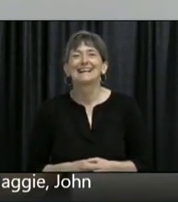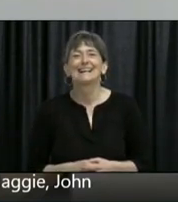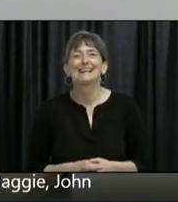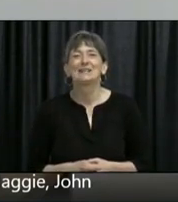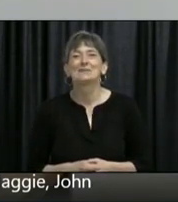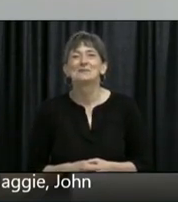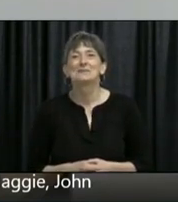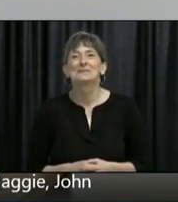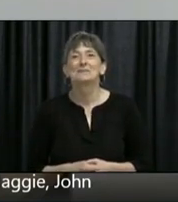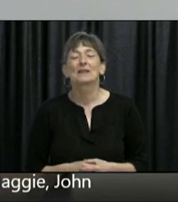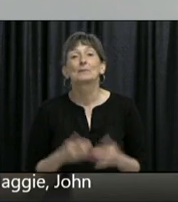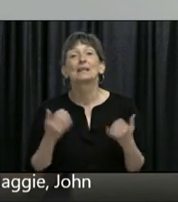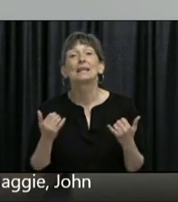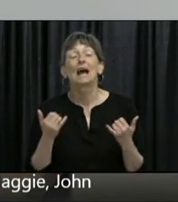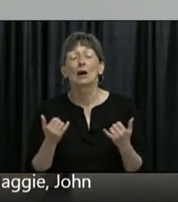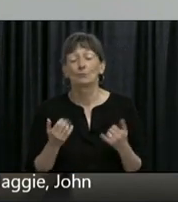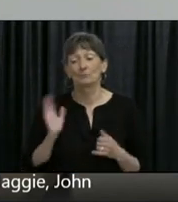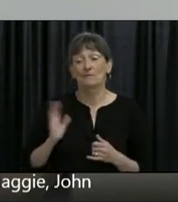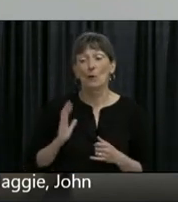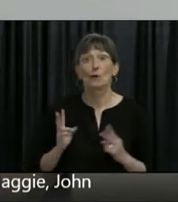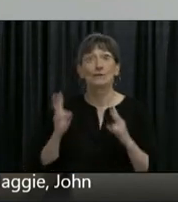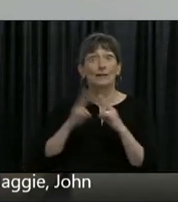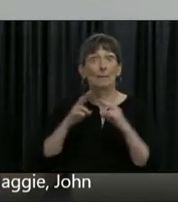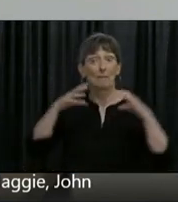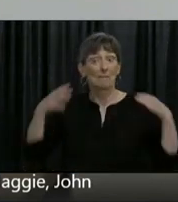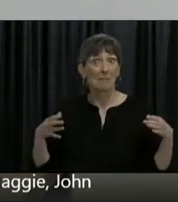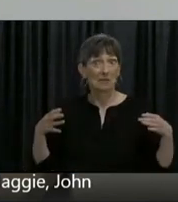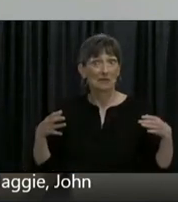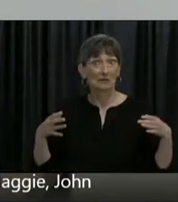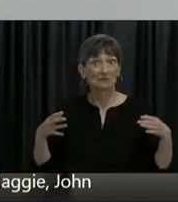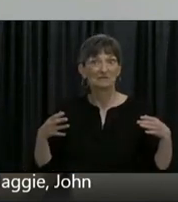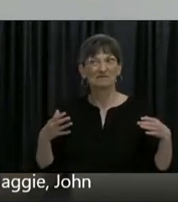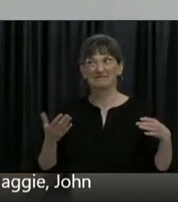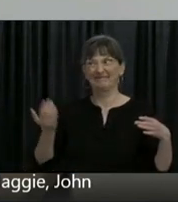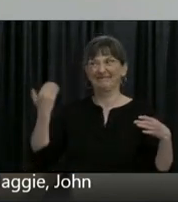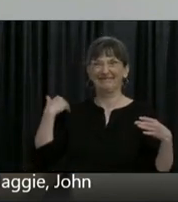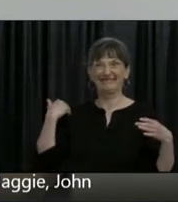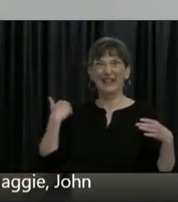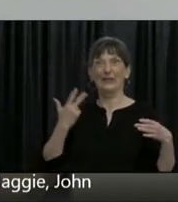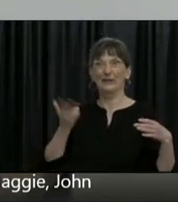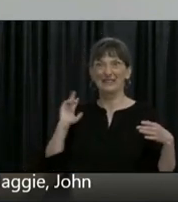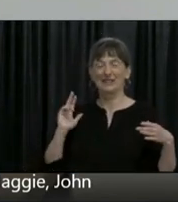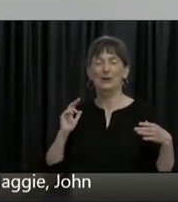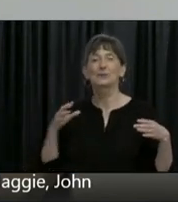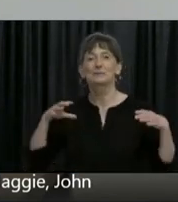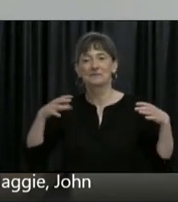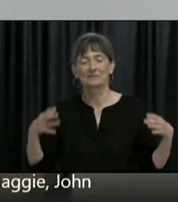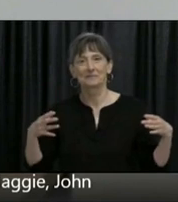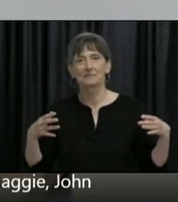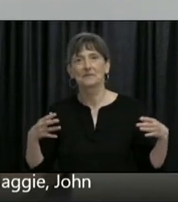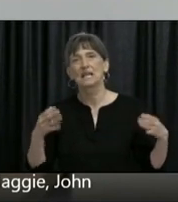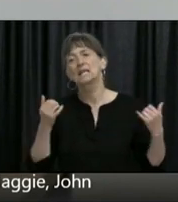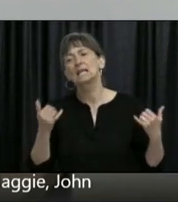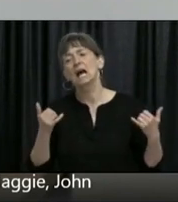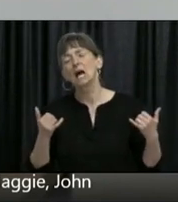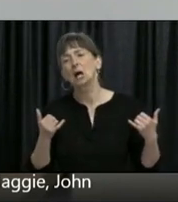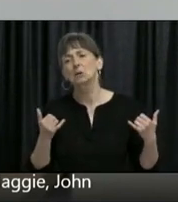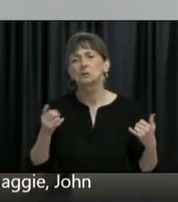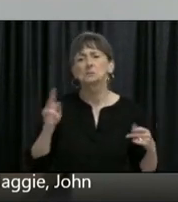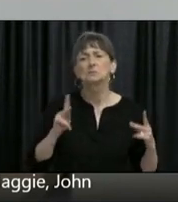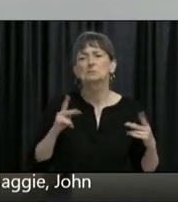the doubling of the bubble was announced some weeks ago. I think people are worried about